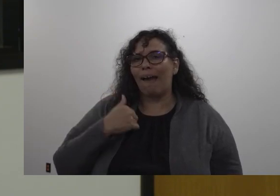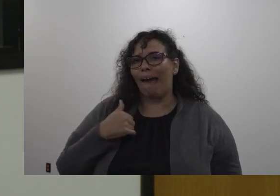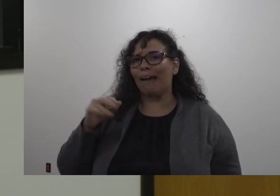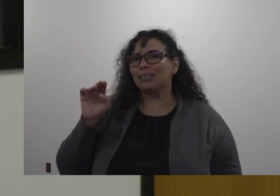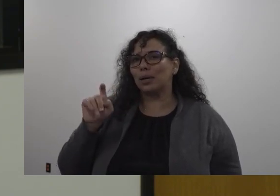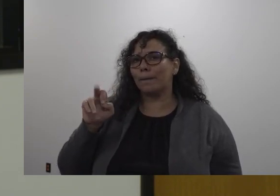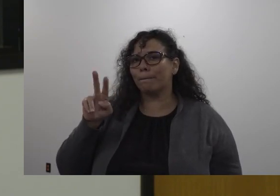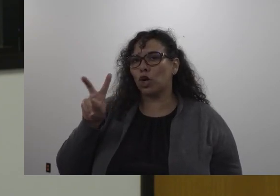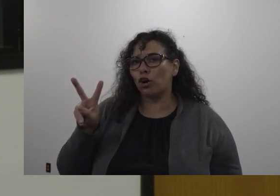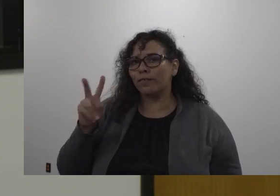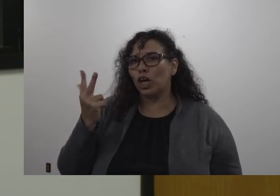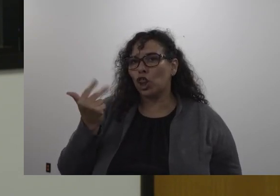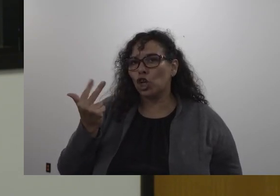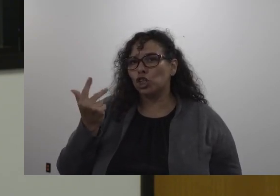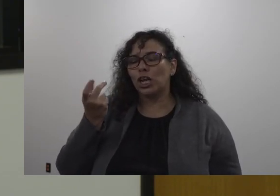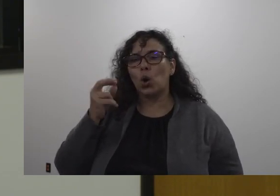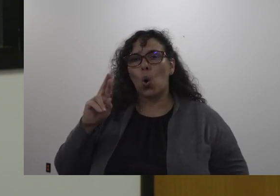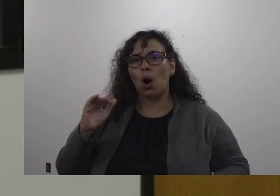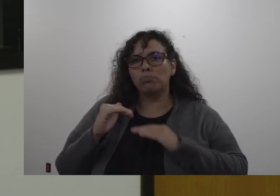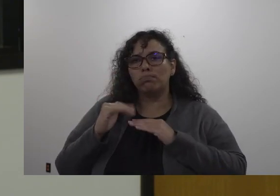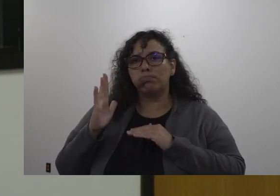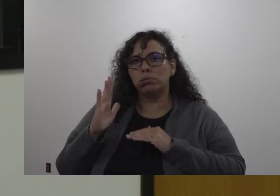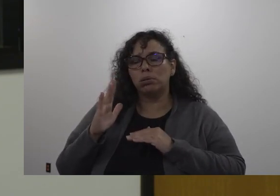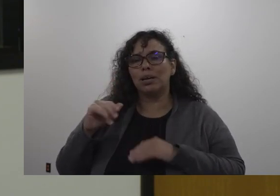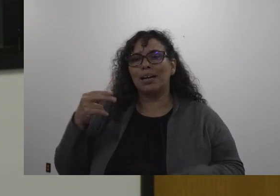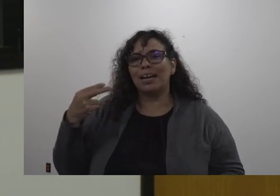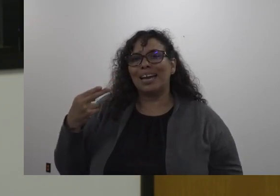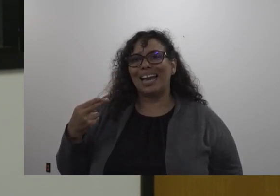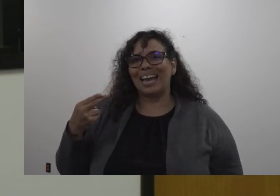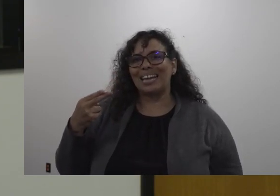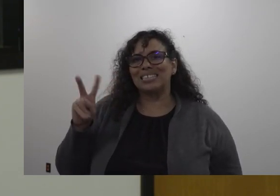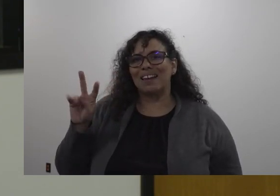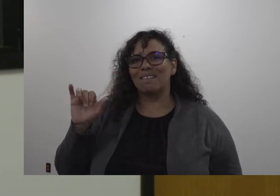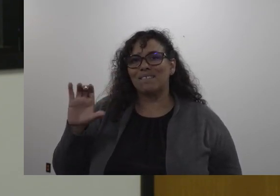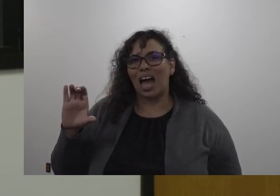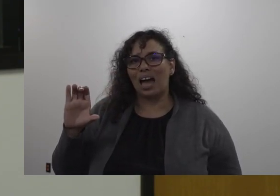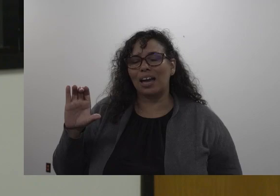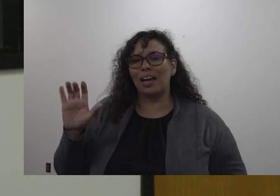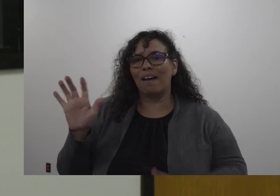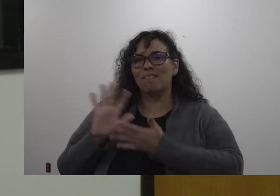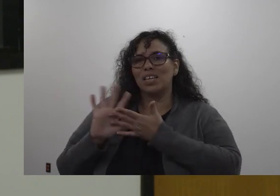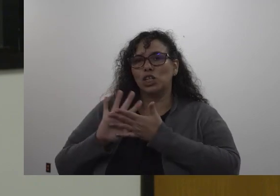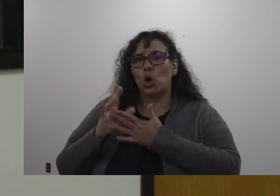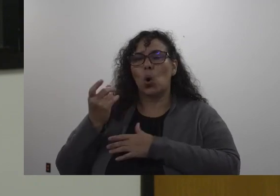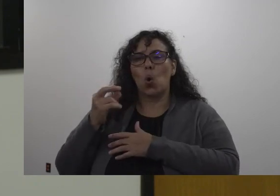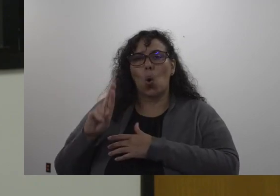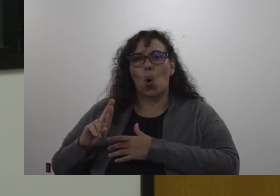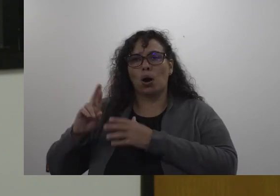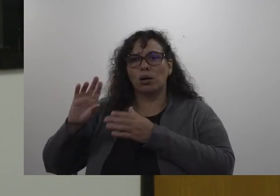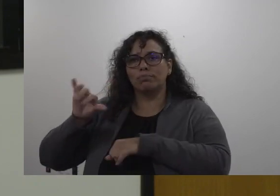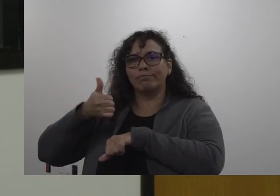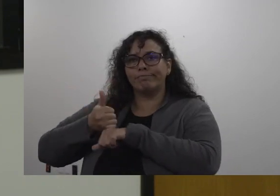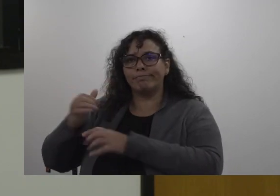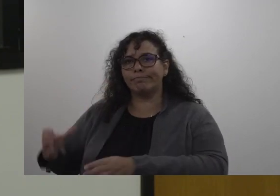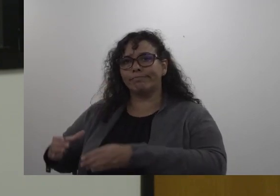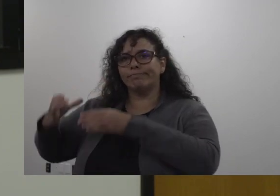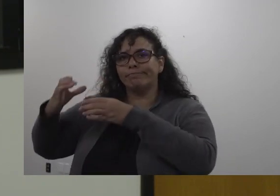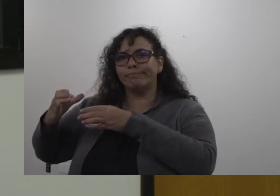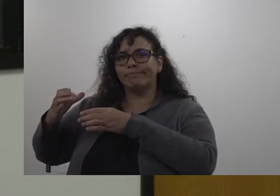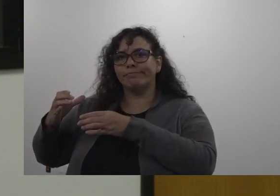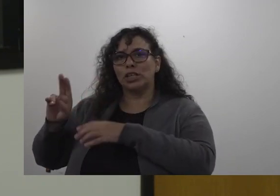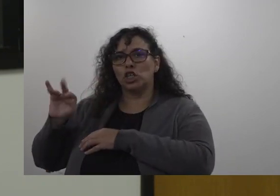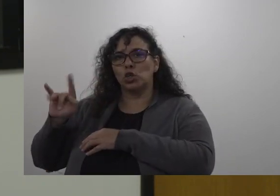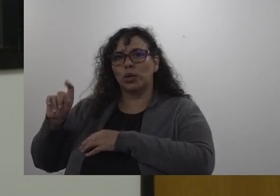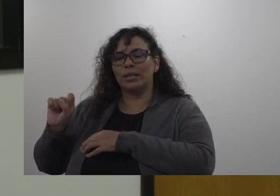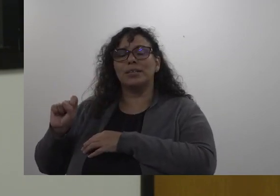13 or higher HVAC filter or a standalone HEPA air filtration unit our